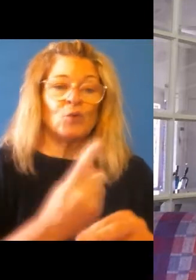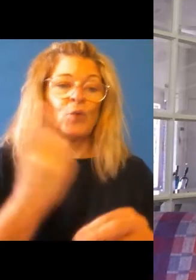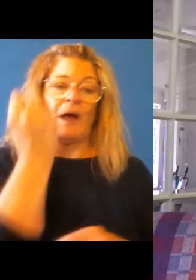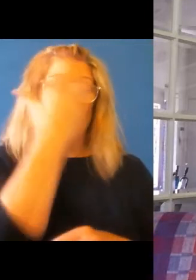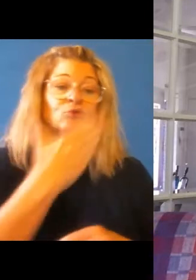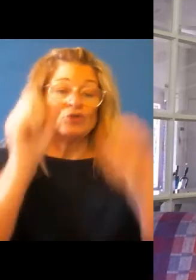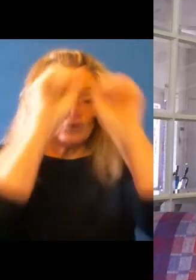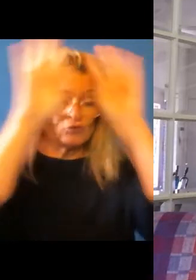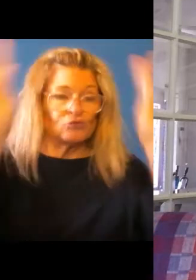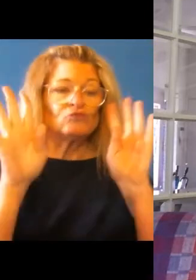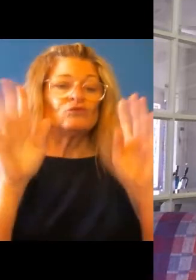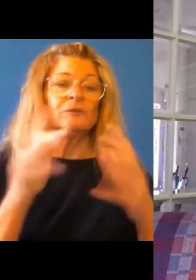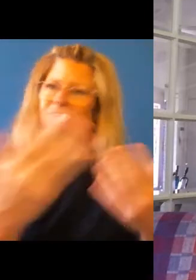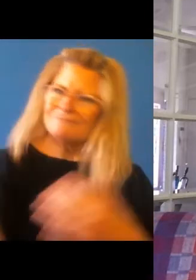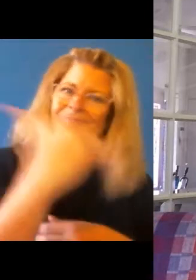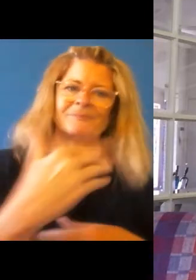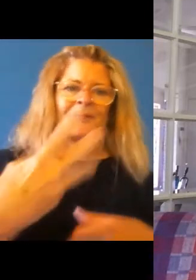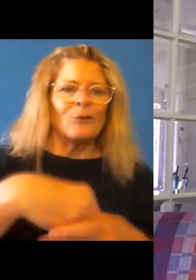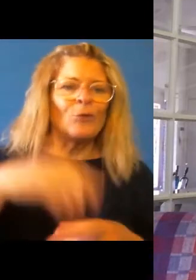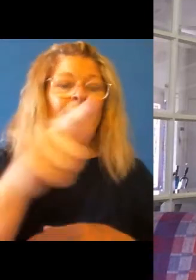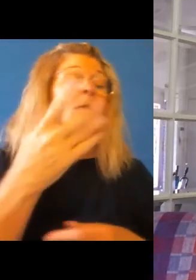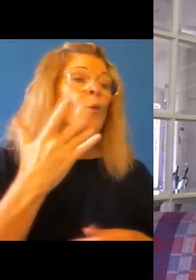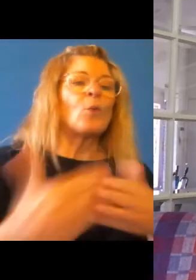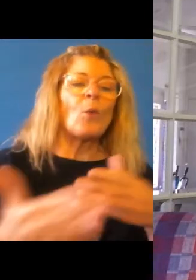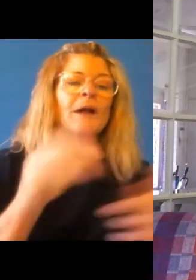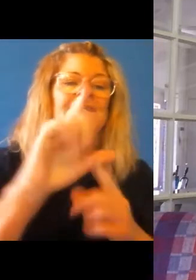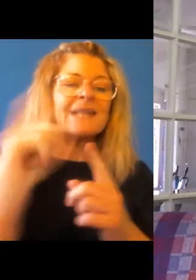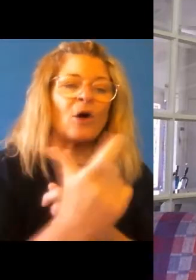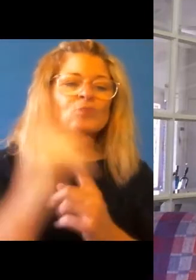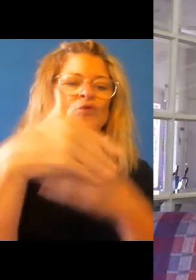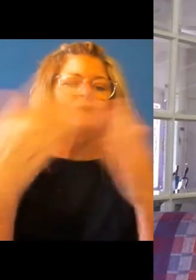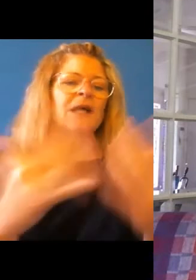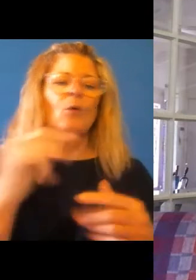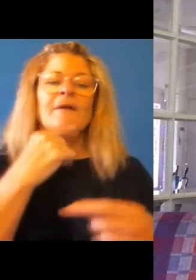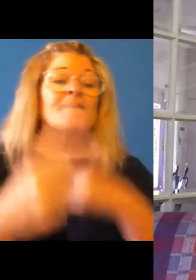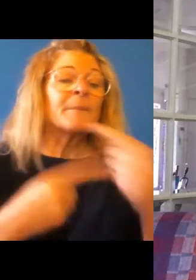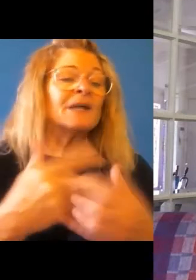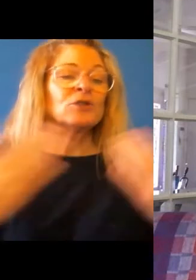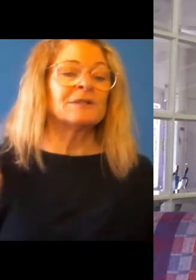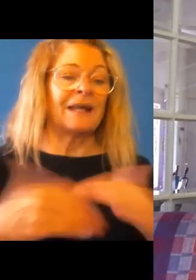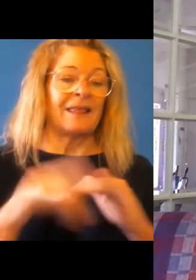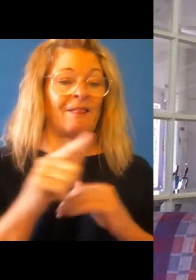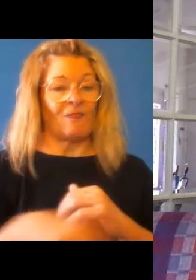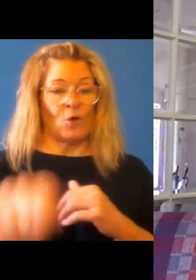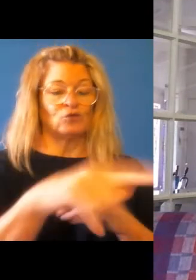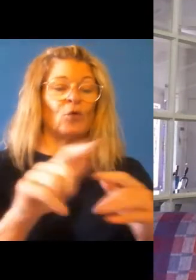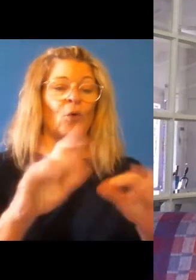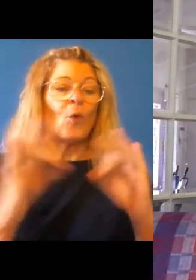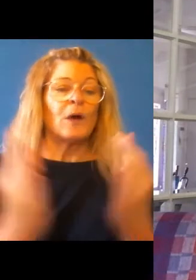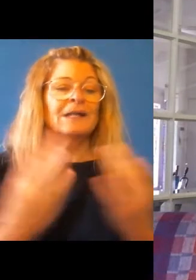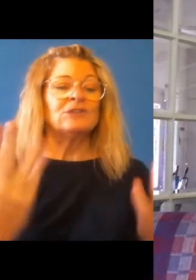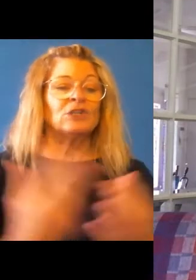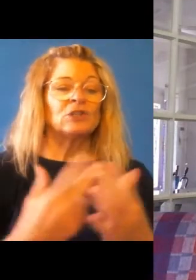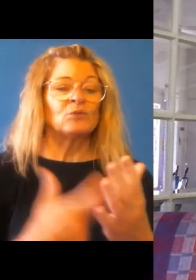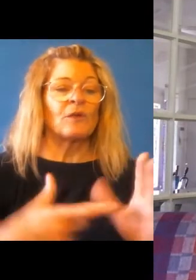a, a cultural day or another, you know, information day, particularly those organizations with wraps, um,